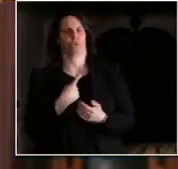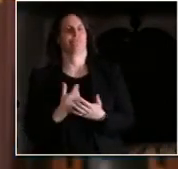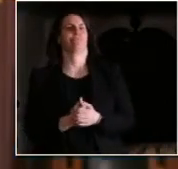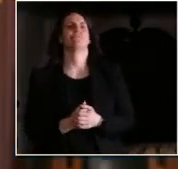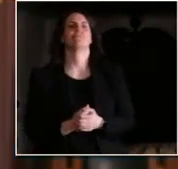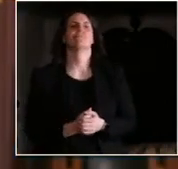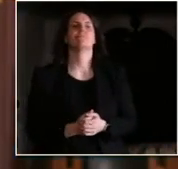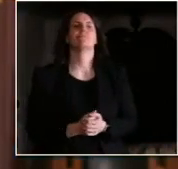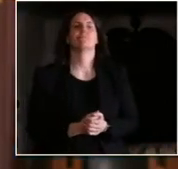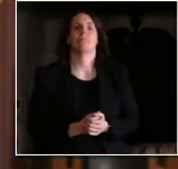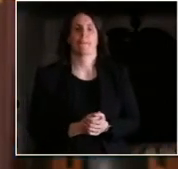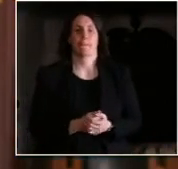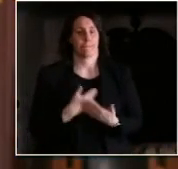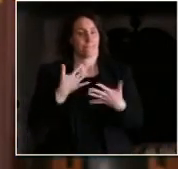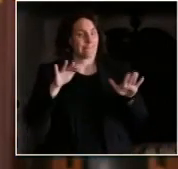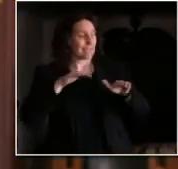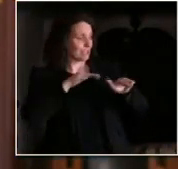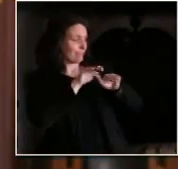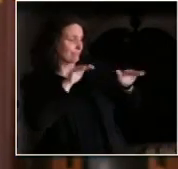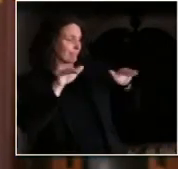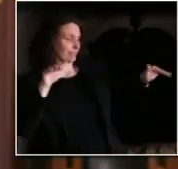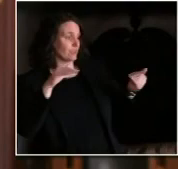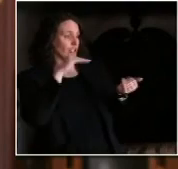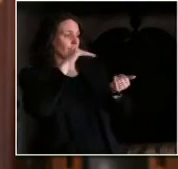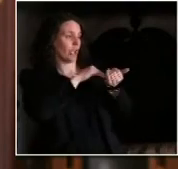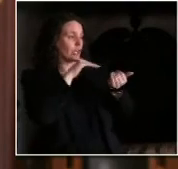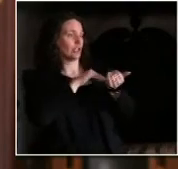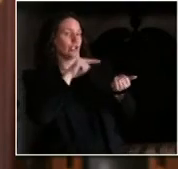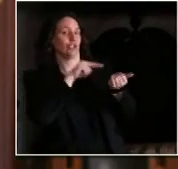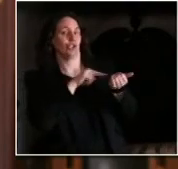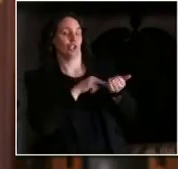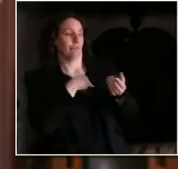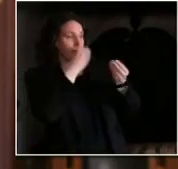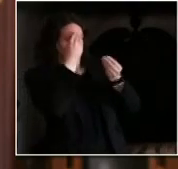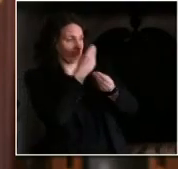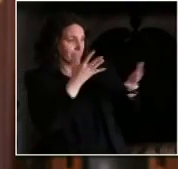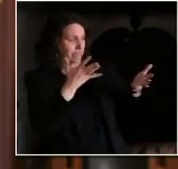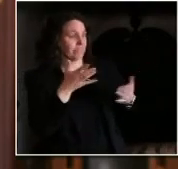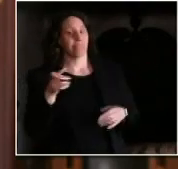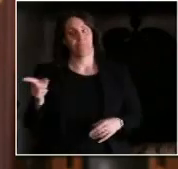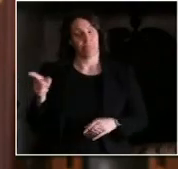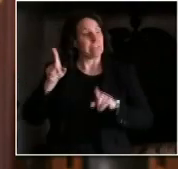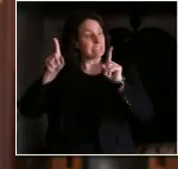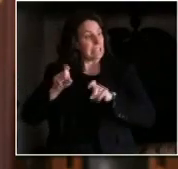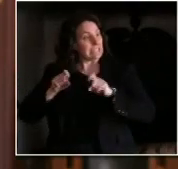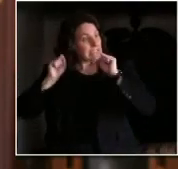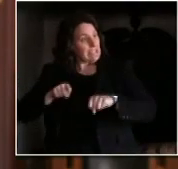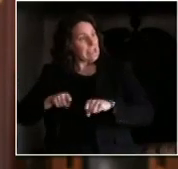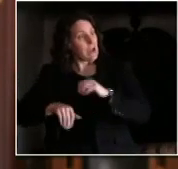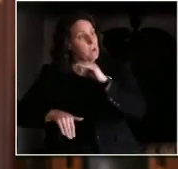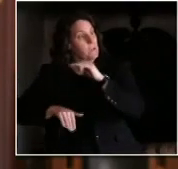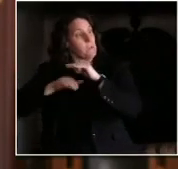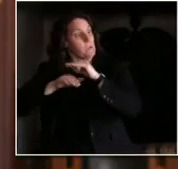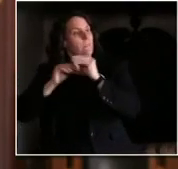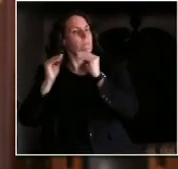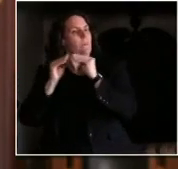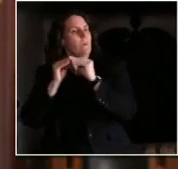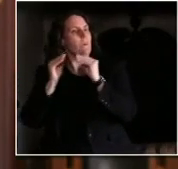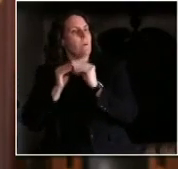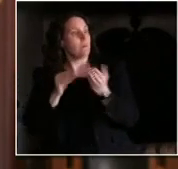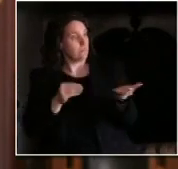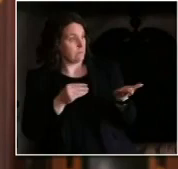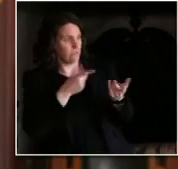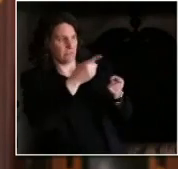that they have the ability to use their discretion to order a test for a patient that they believe